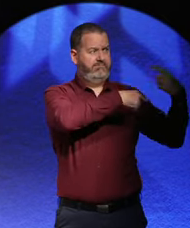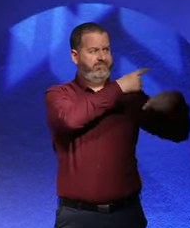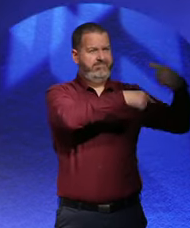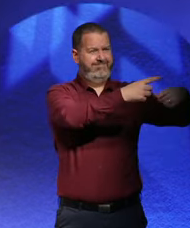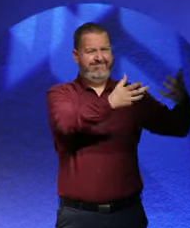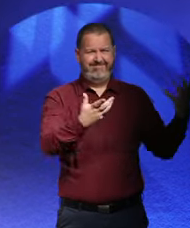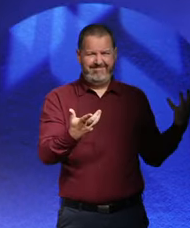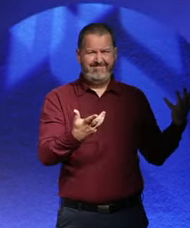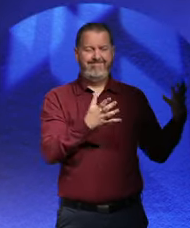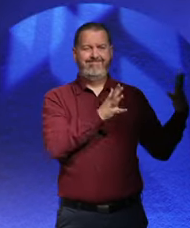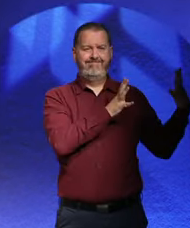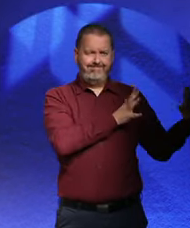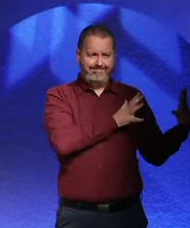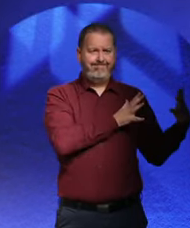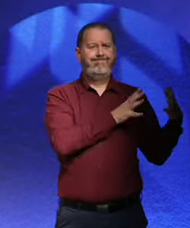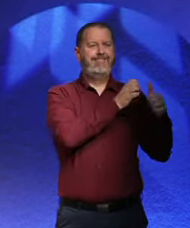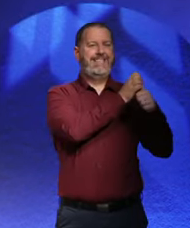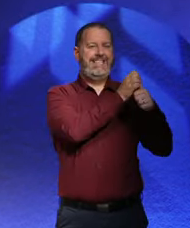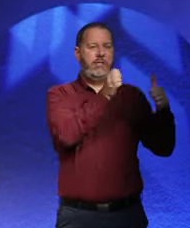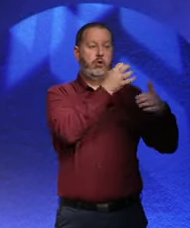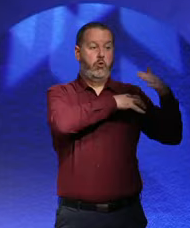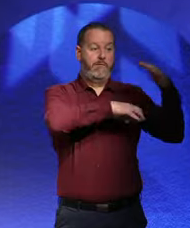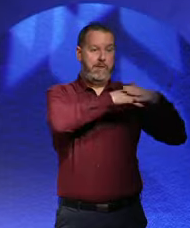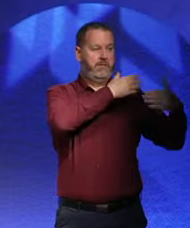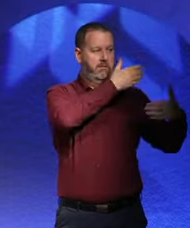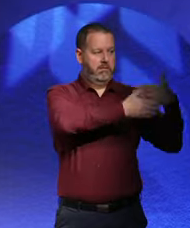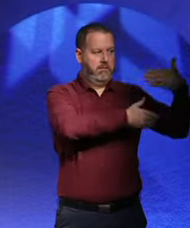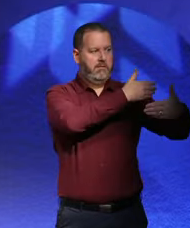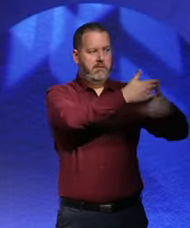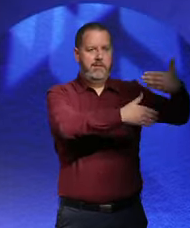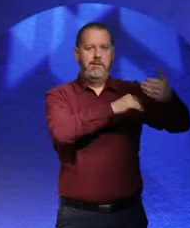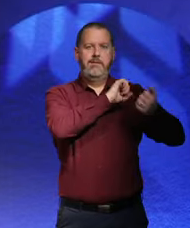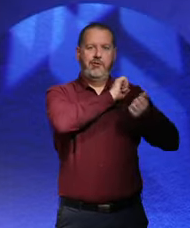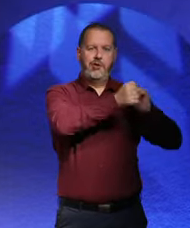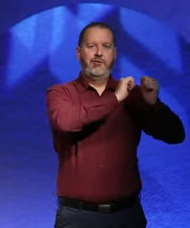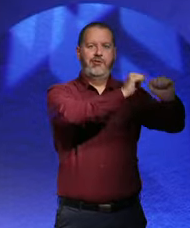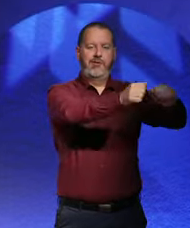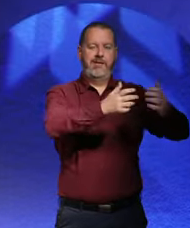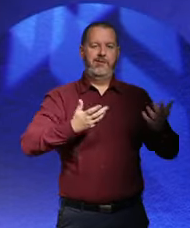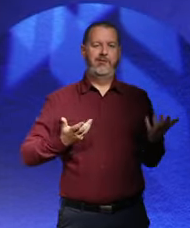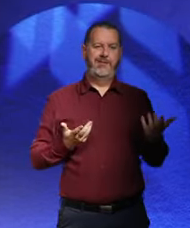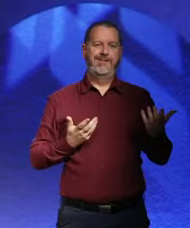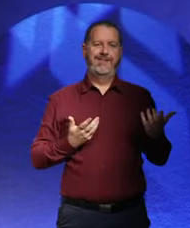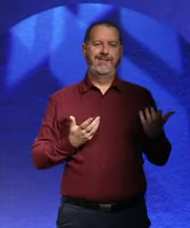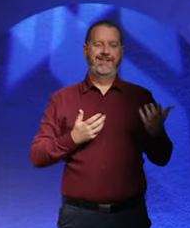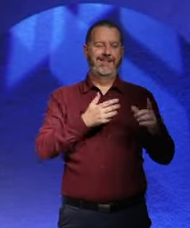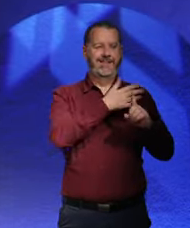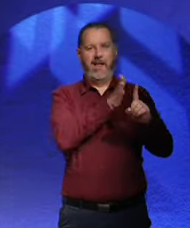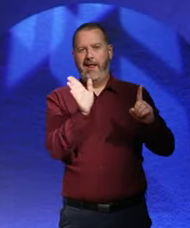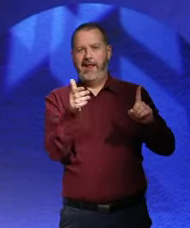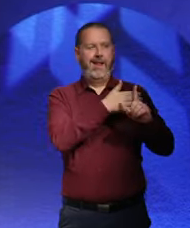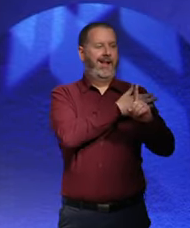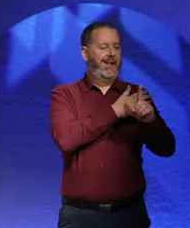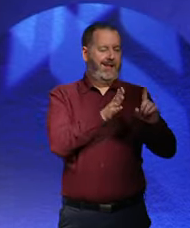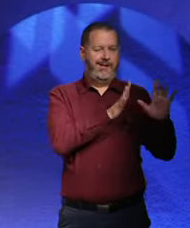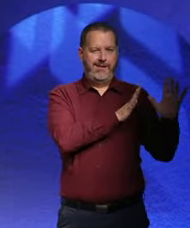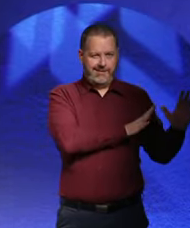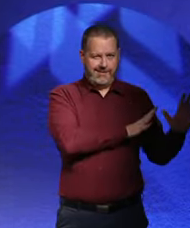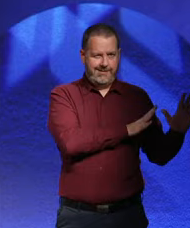through each of its incarnations. And then, of course, you know, like it comes back to power eventually.